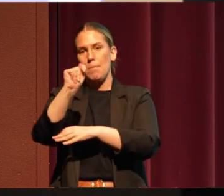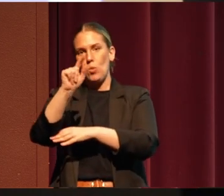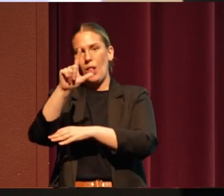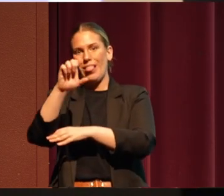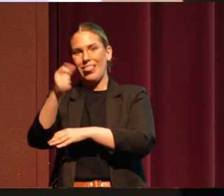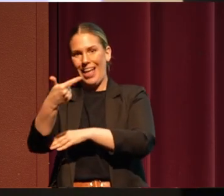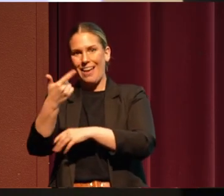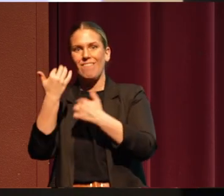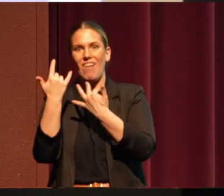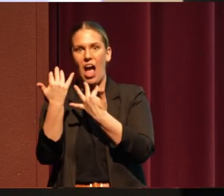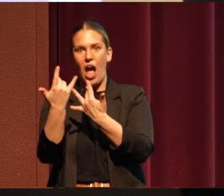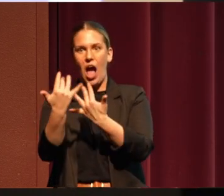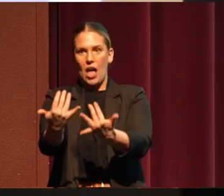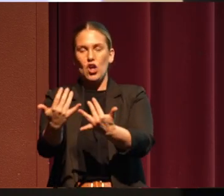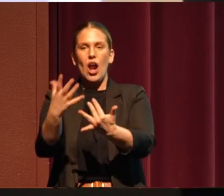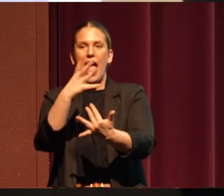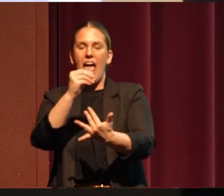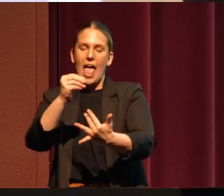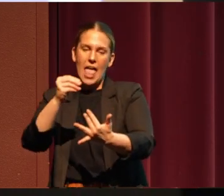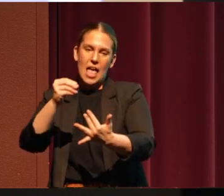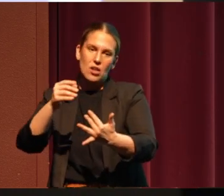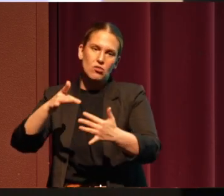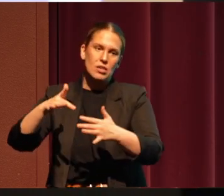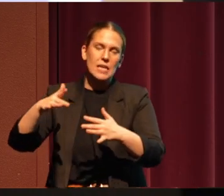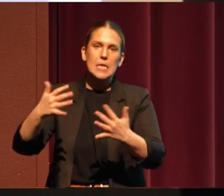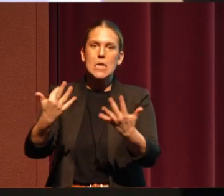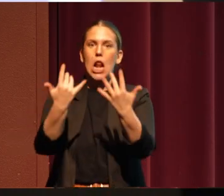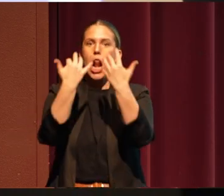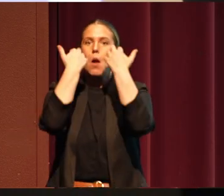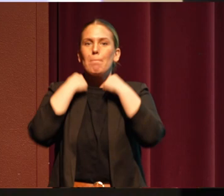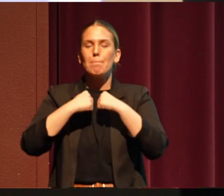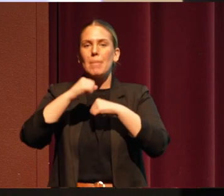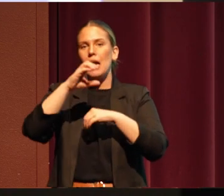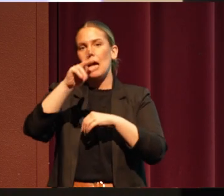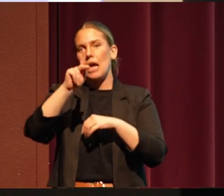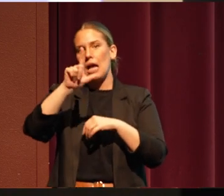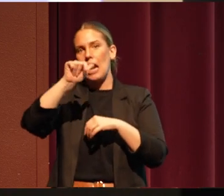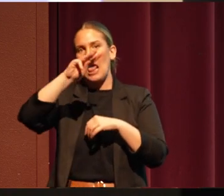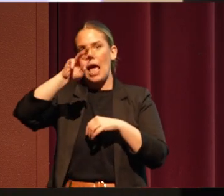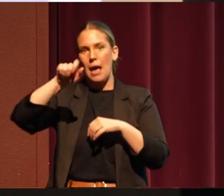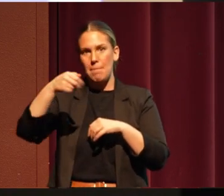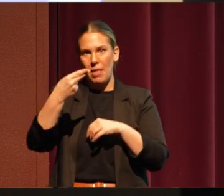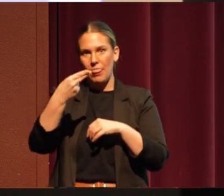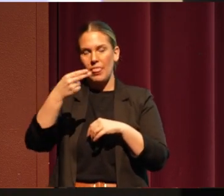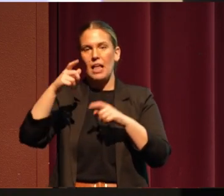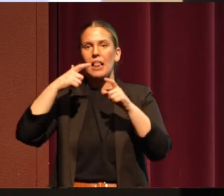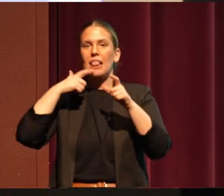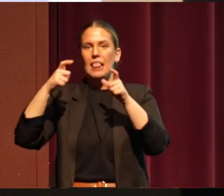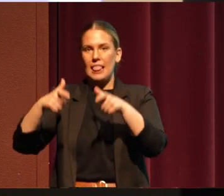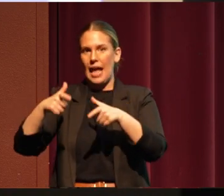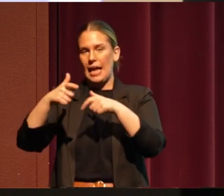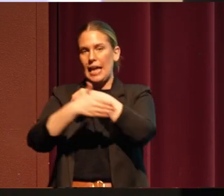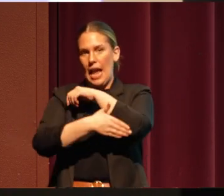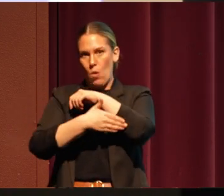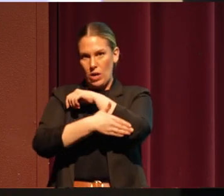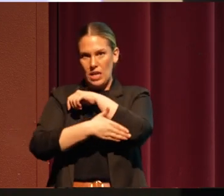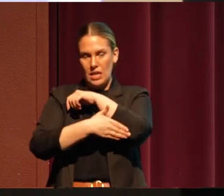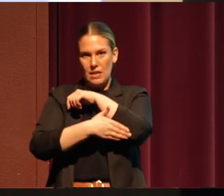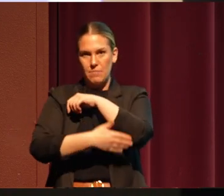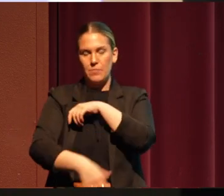And it consumed Klamath and Lake County. It ended up burning over 400,000 acres.